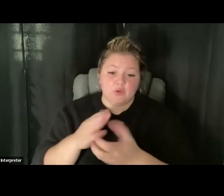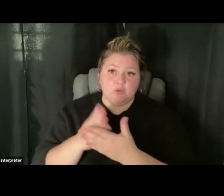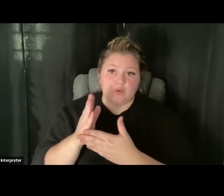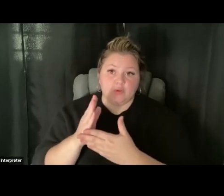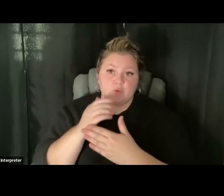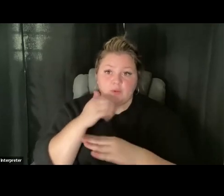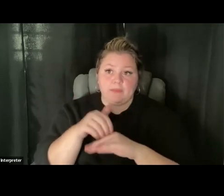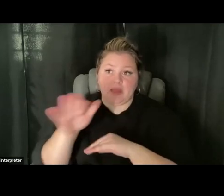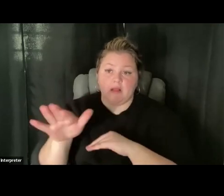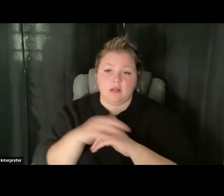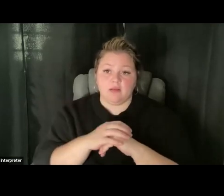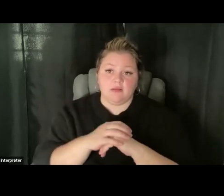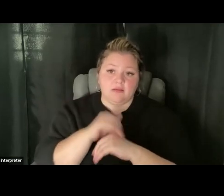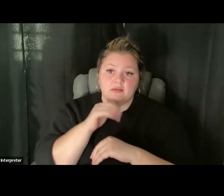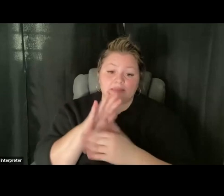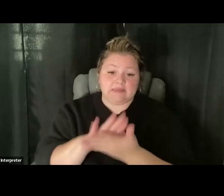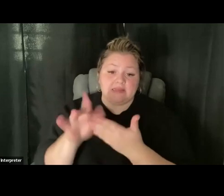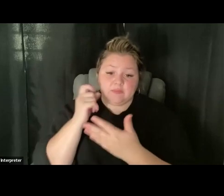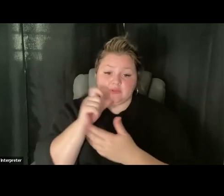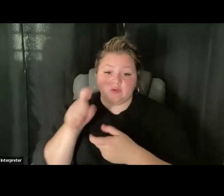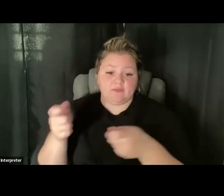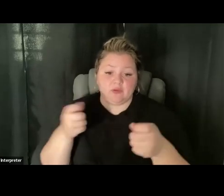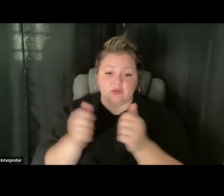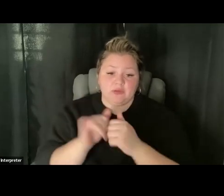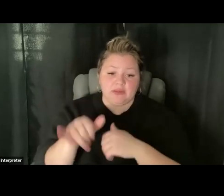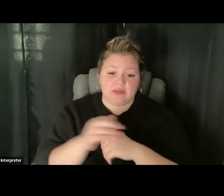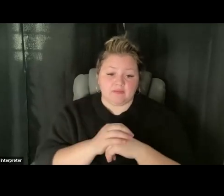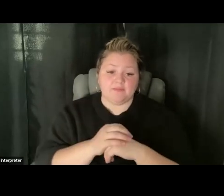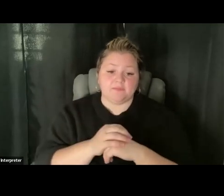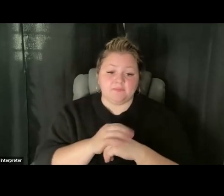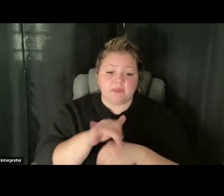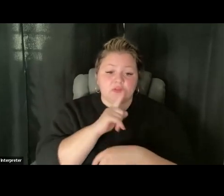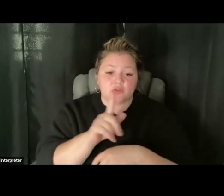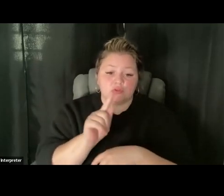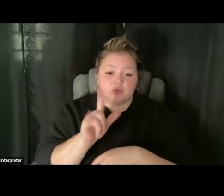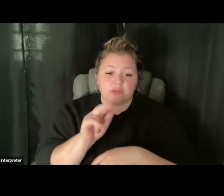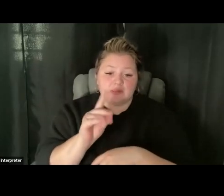deal with the, uh, yeah, that's, that's true, Linda. Um,